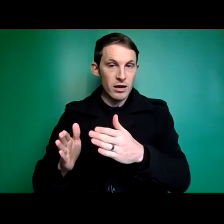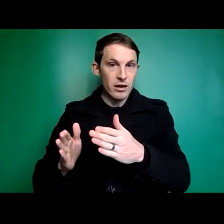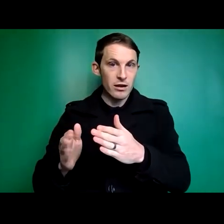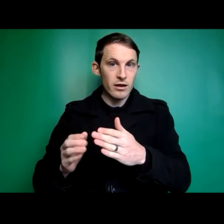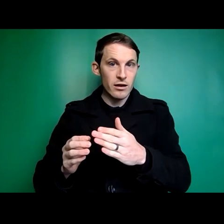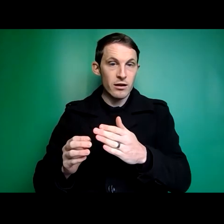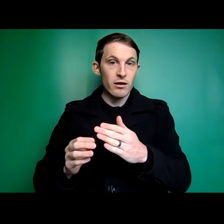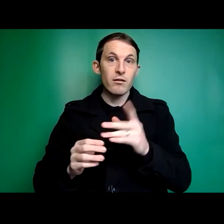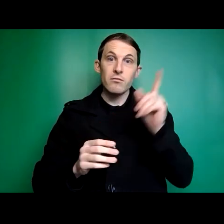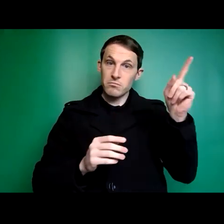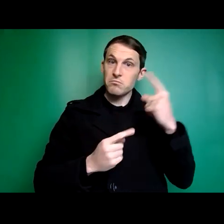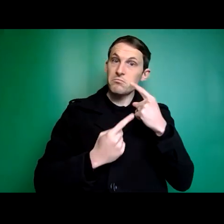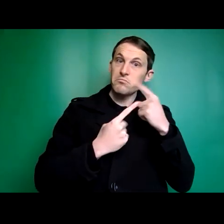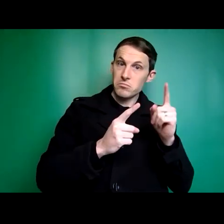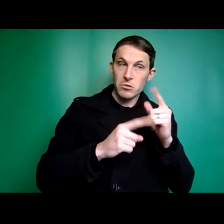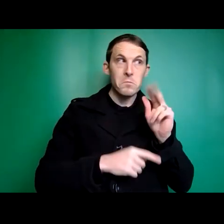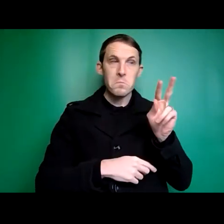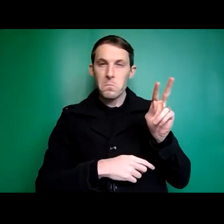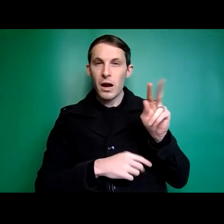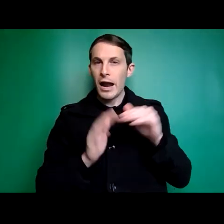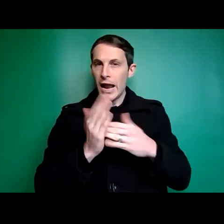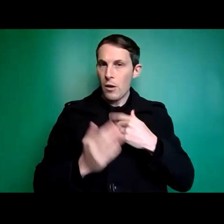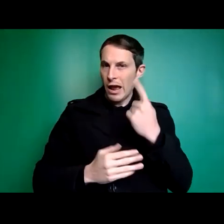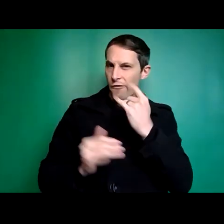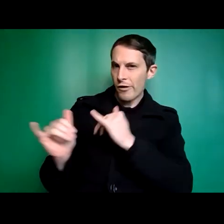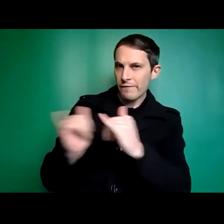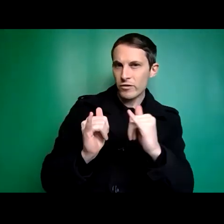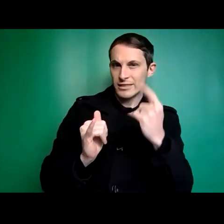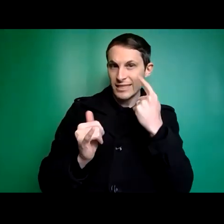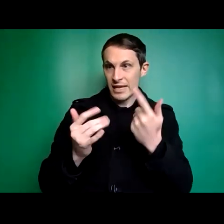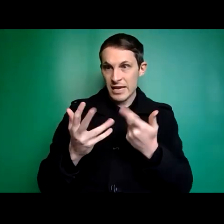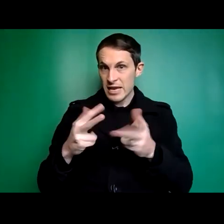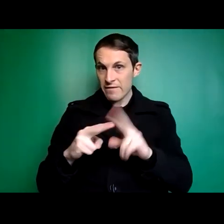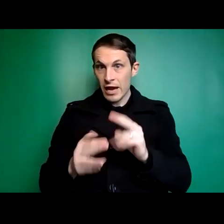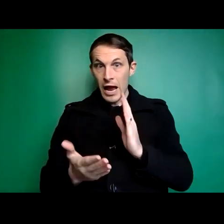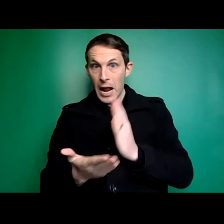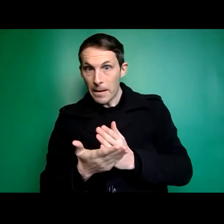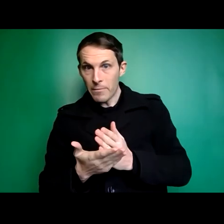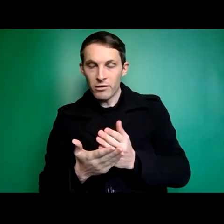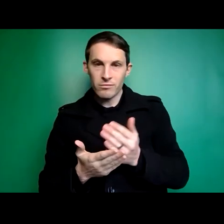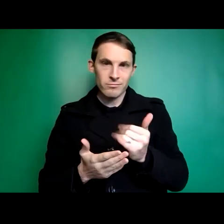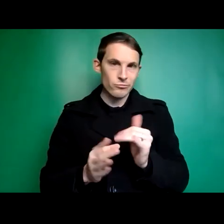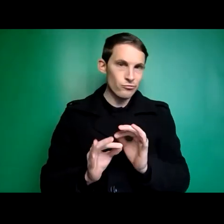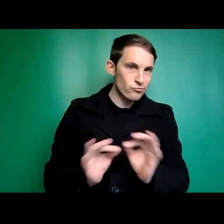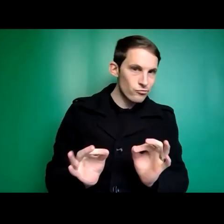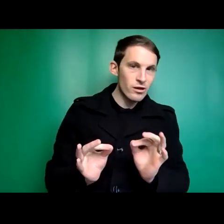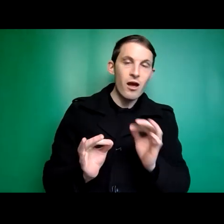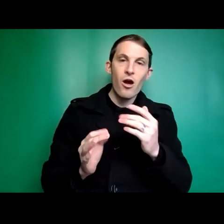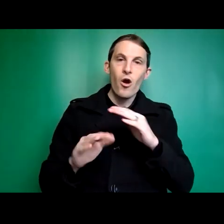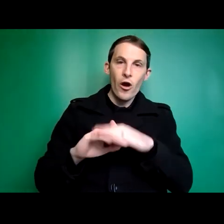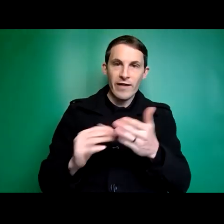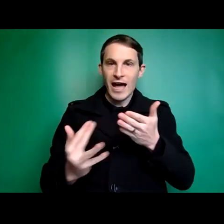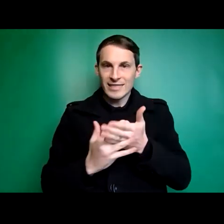about to hear how well this is working or perhaps not working when it comes to accessing AIDS,